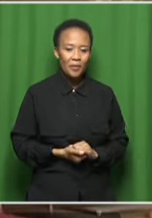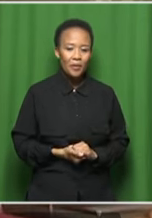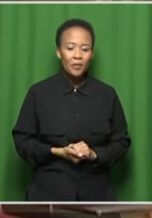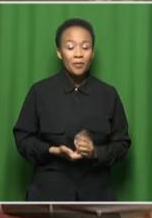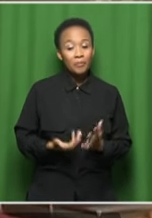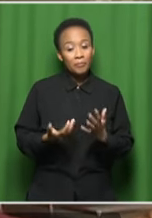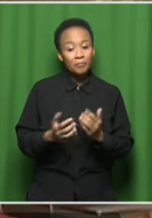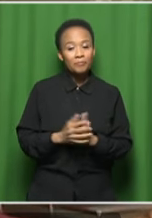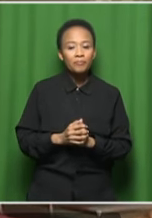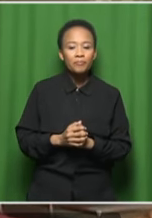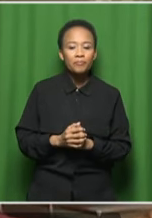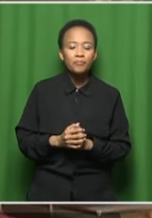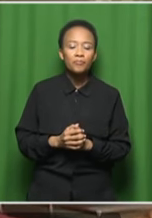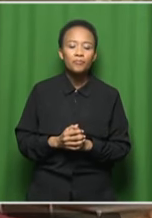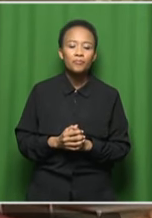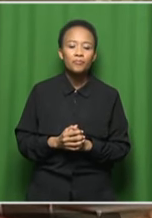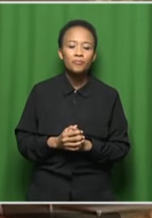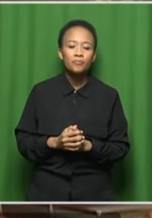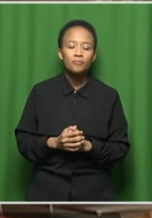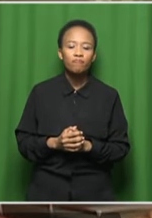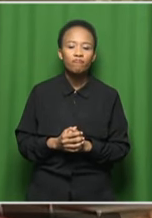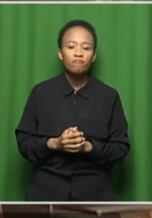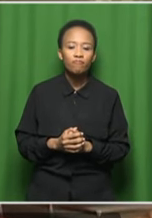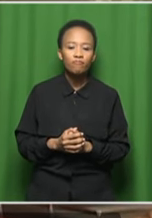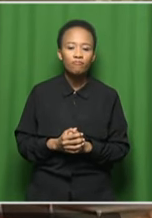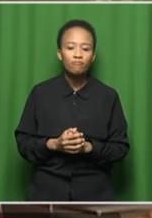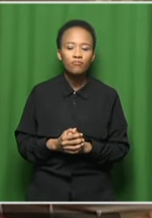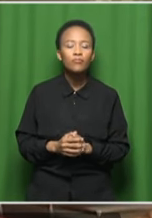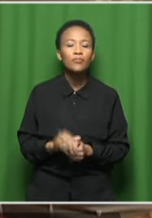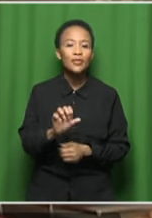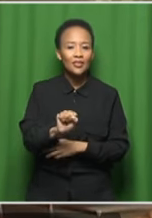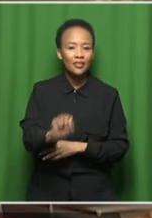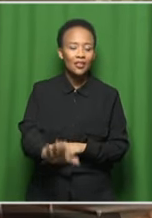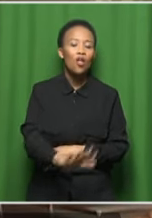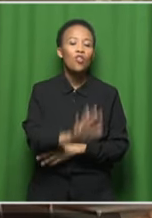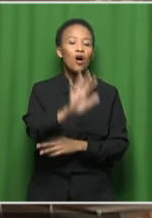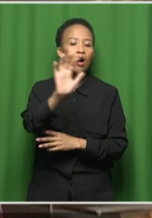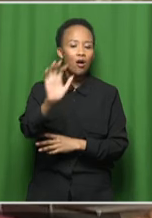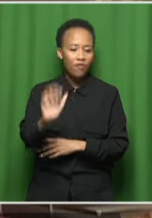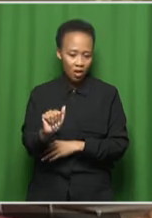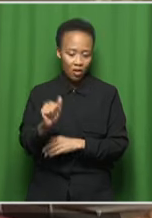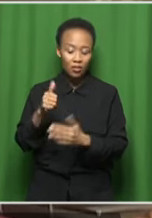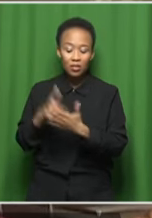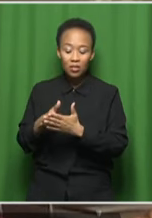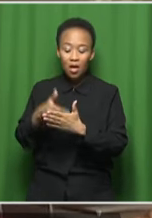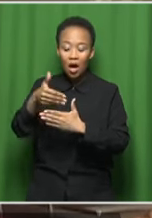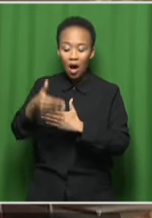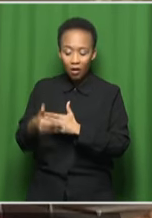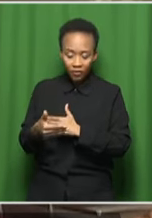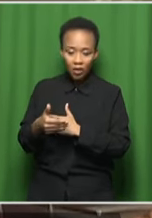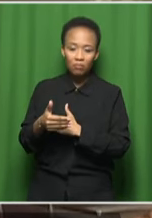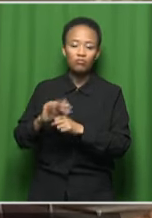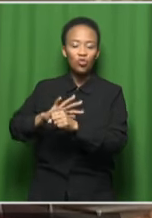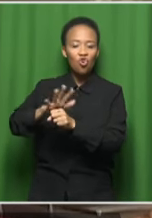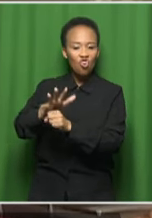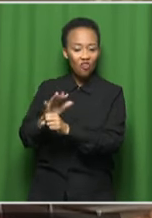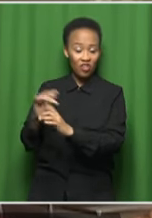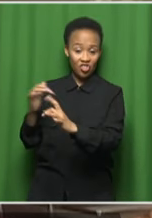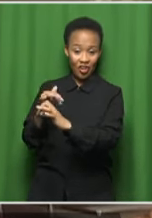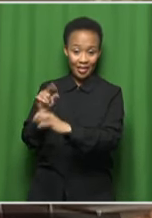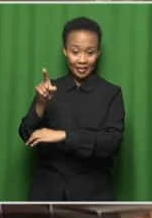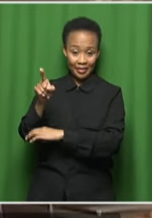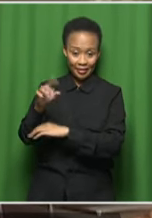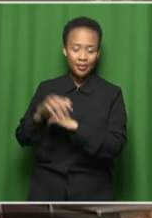In terms of the state of South African jazz post-COVID, I think we've got to separate out